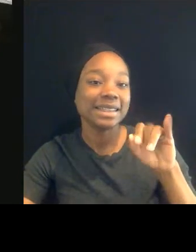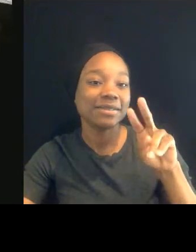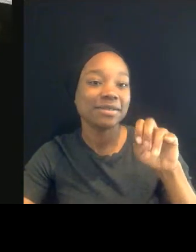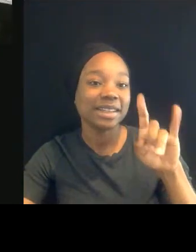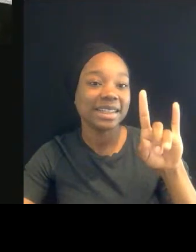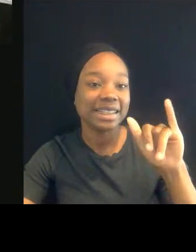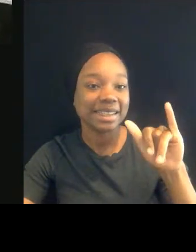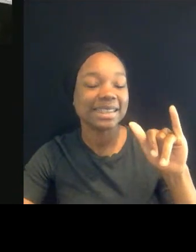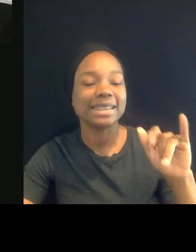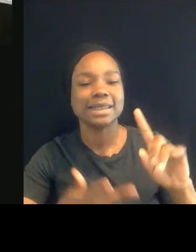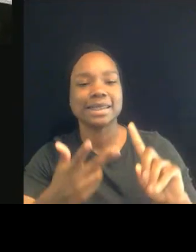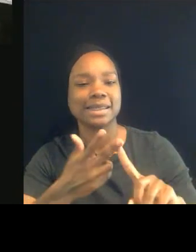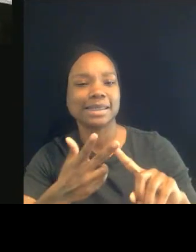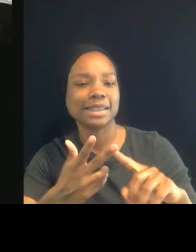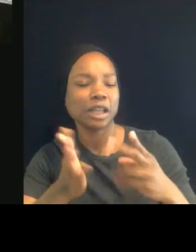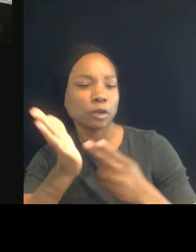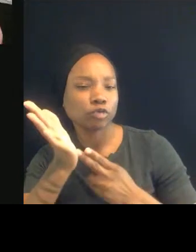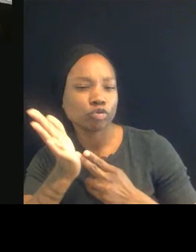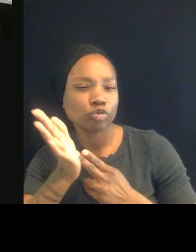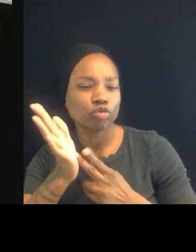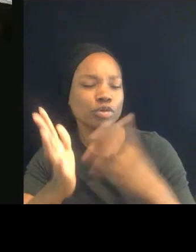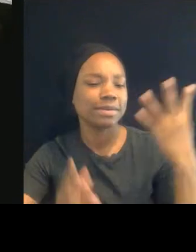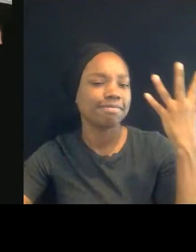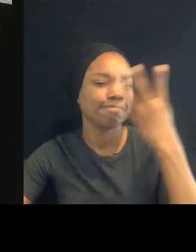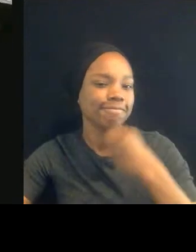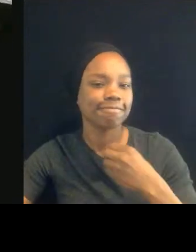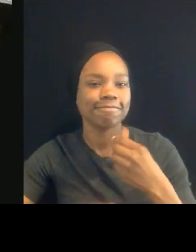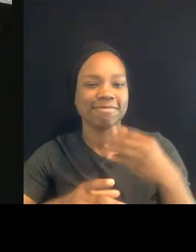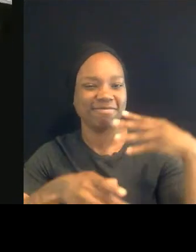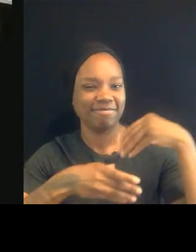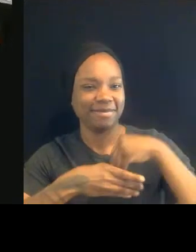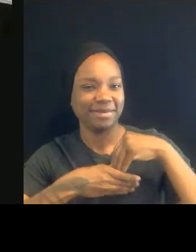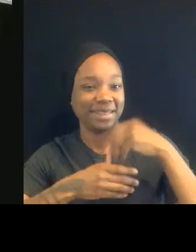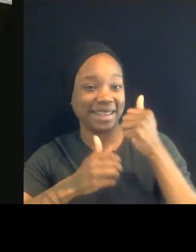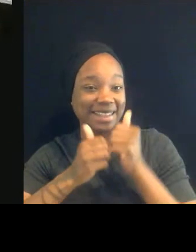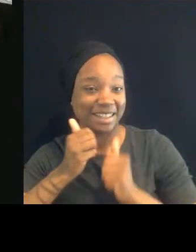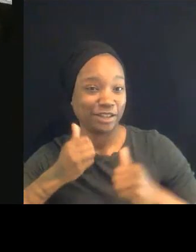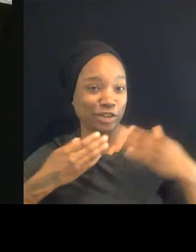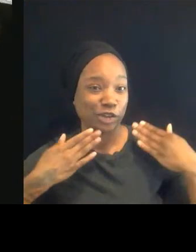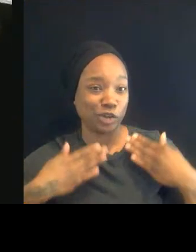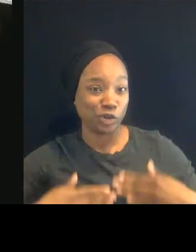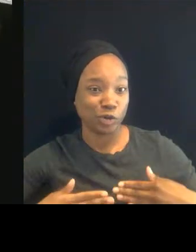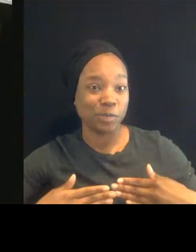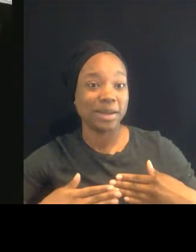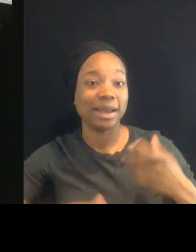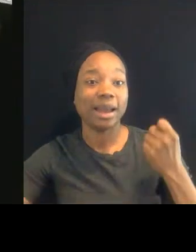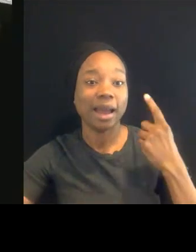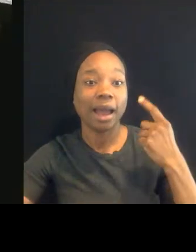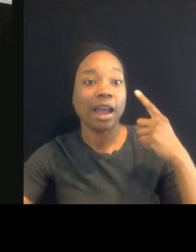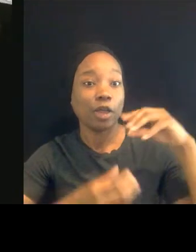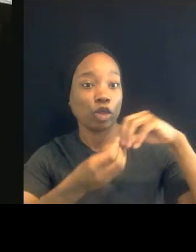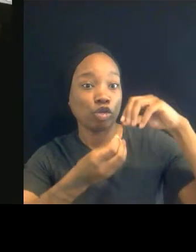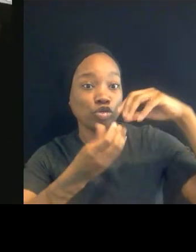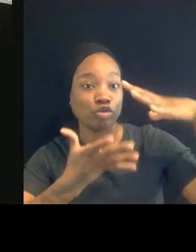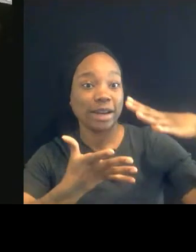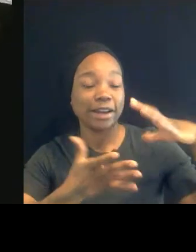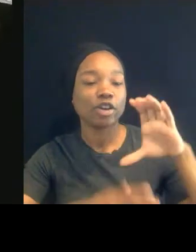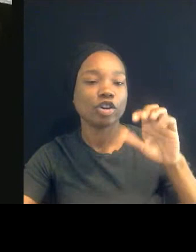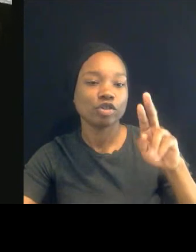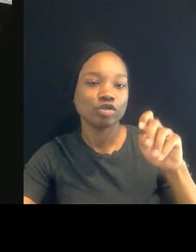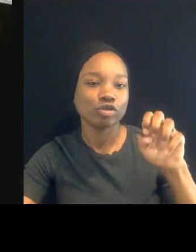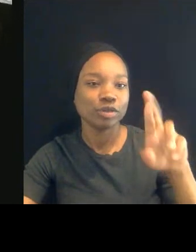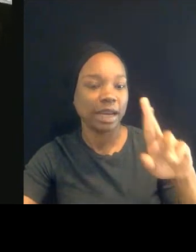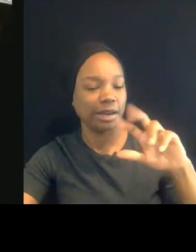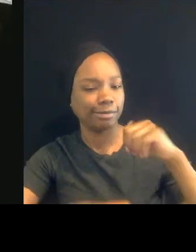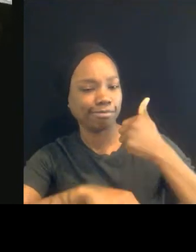human being of each person as a creature who was created by the creator to, to thrive. And when we see them